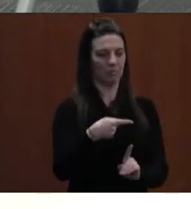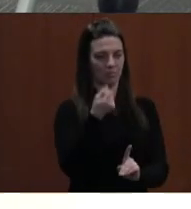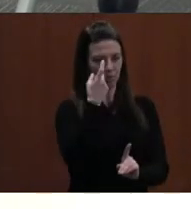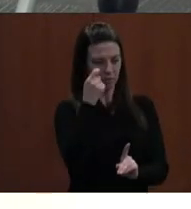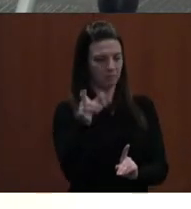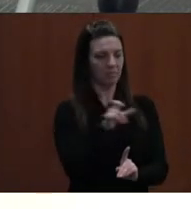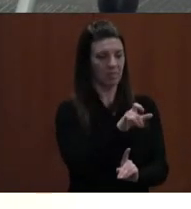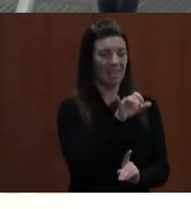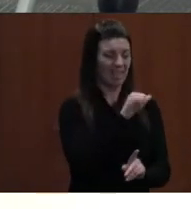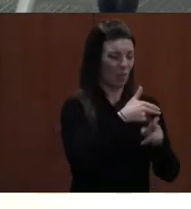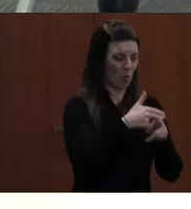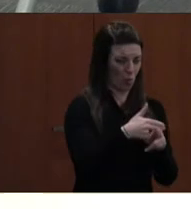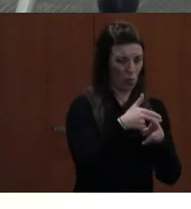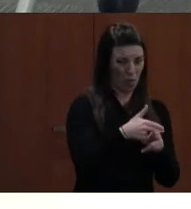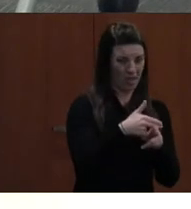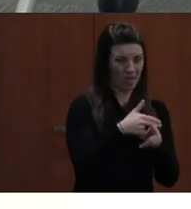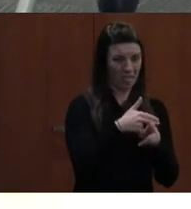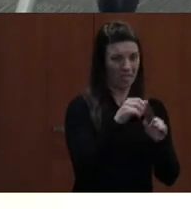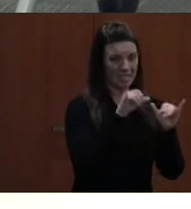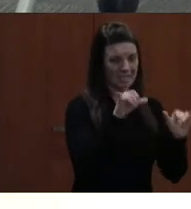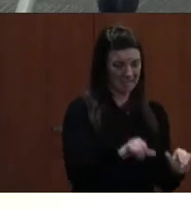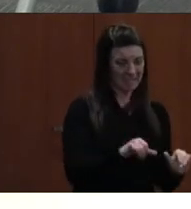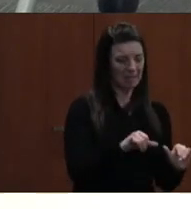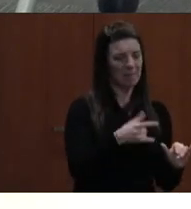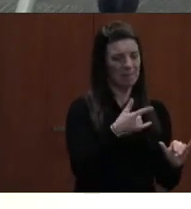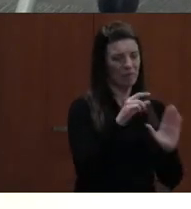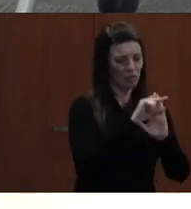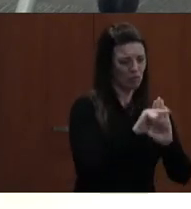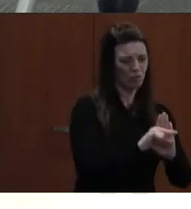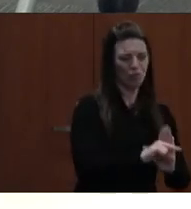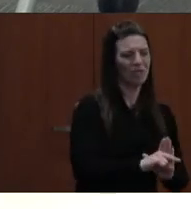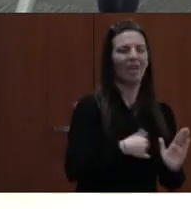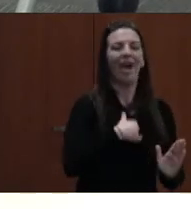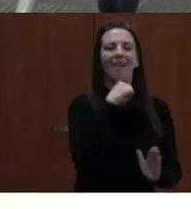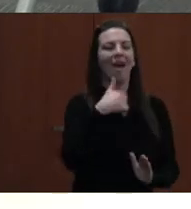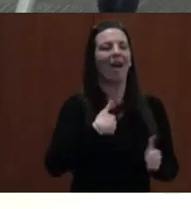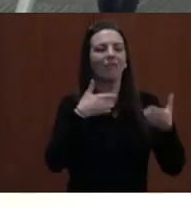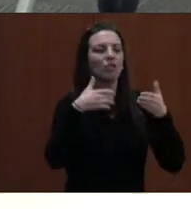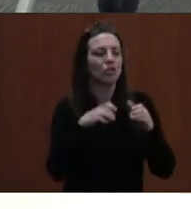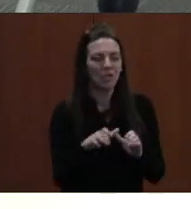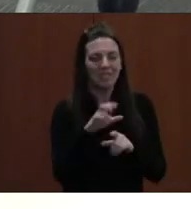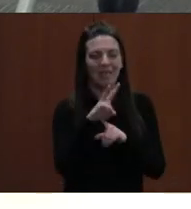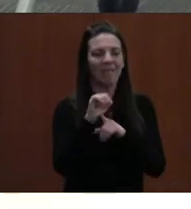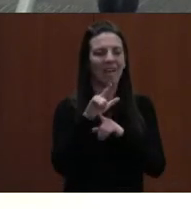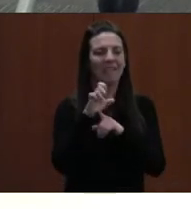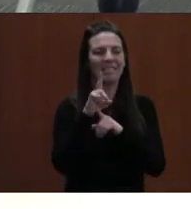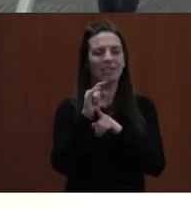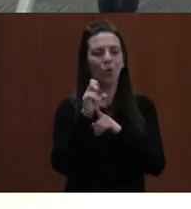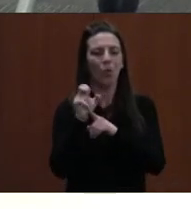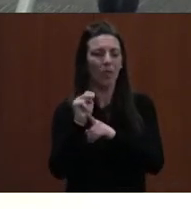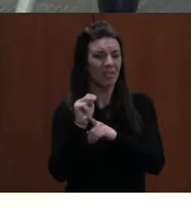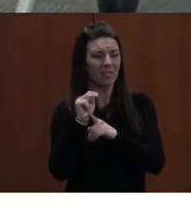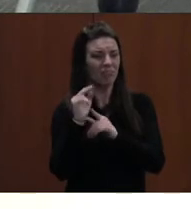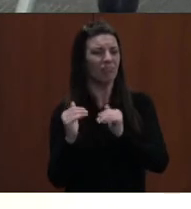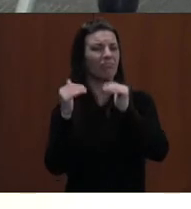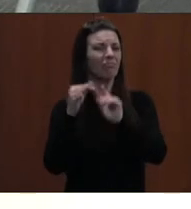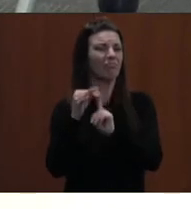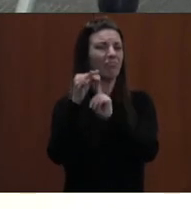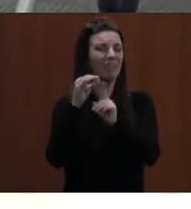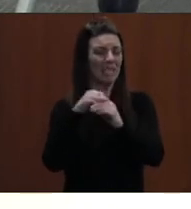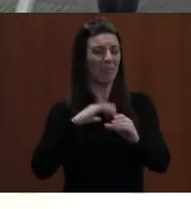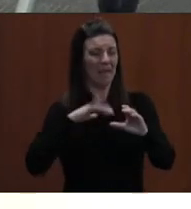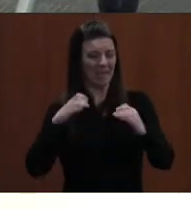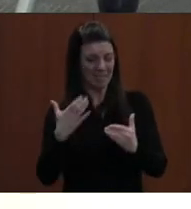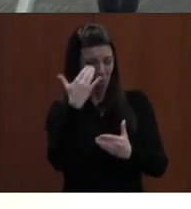of the weighting system in the STEM Middle College program, I had virtually no chance of being valedictorian or even coming close, especially when you take into account that I started college completely